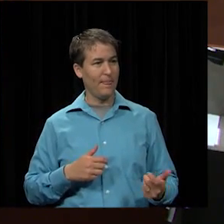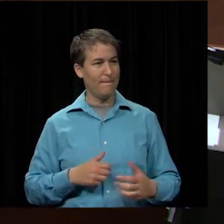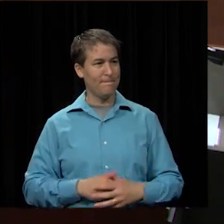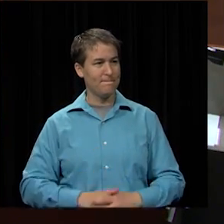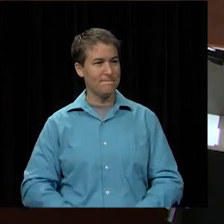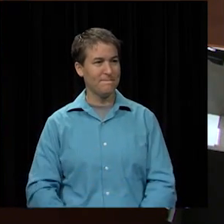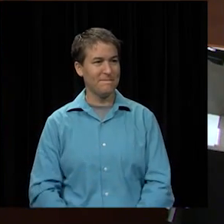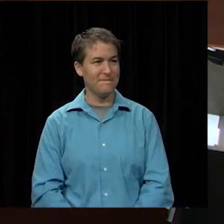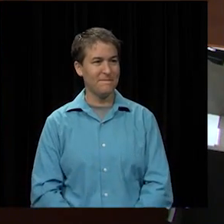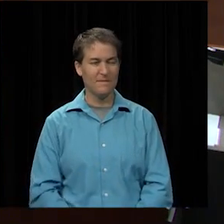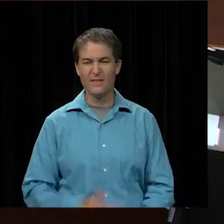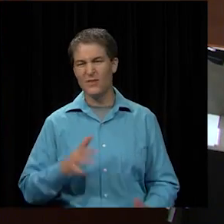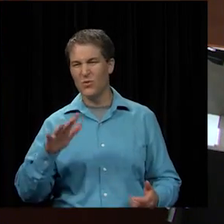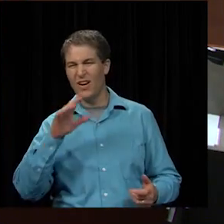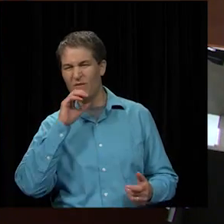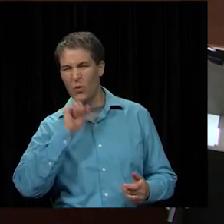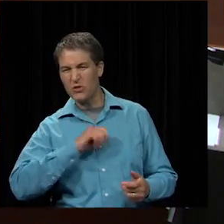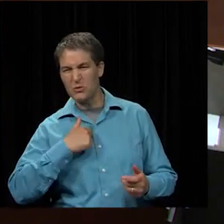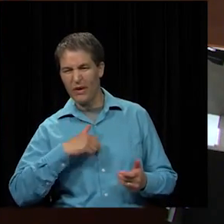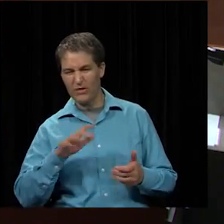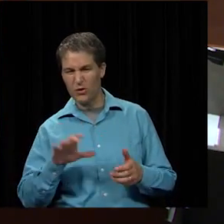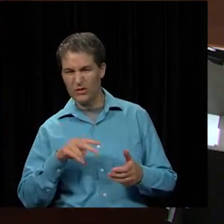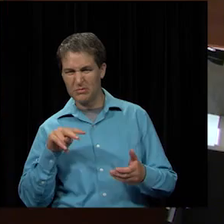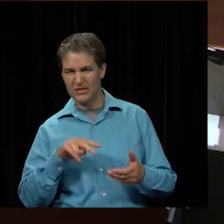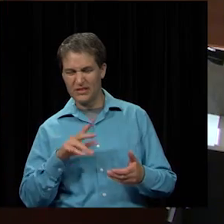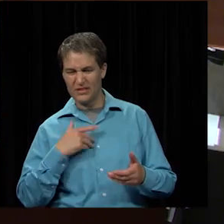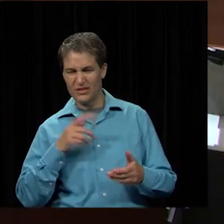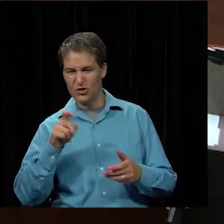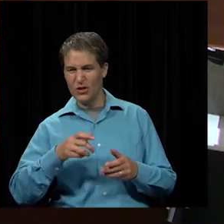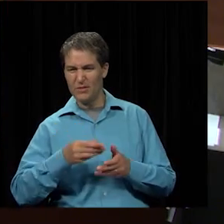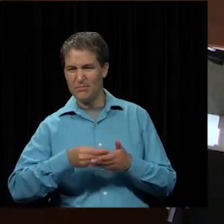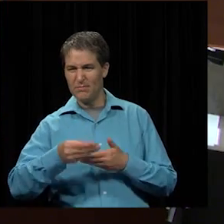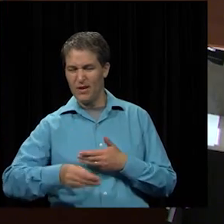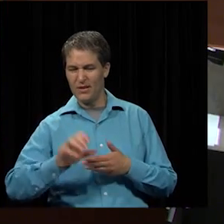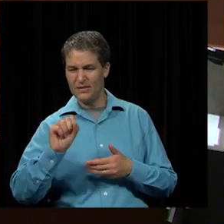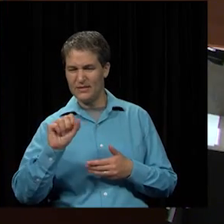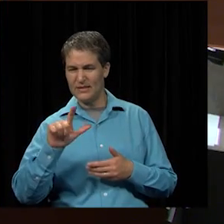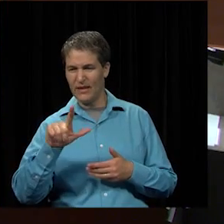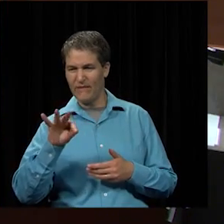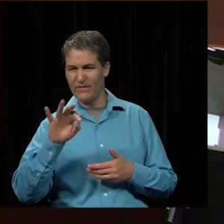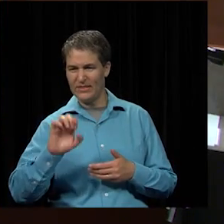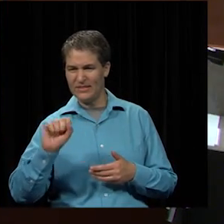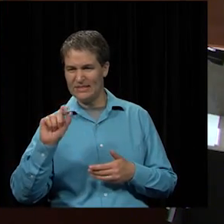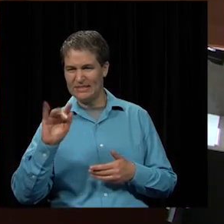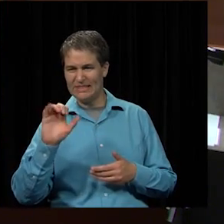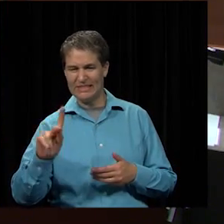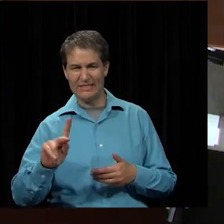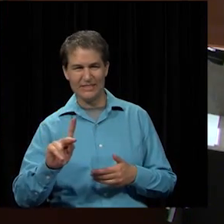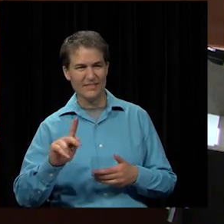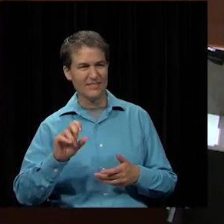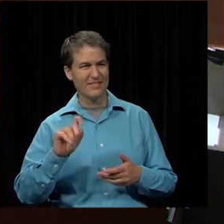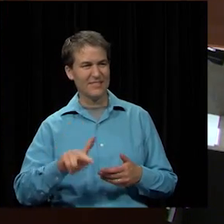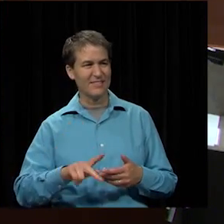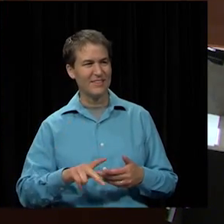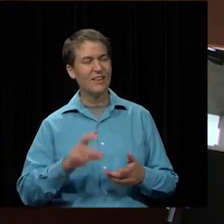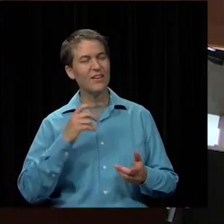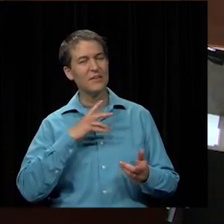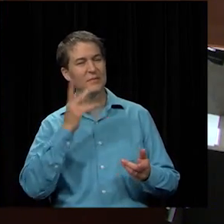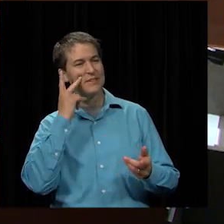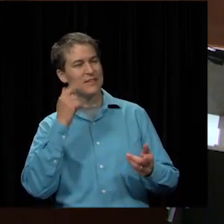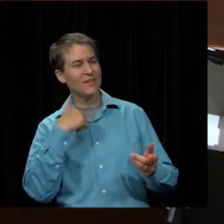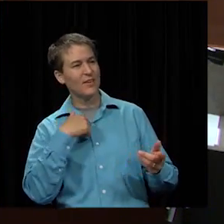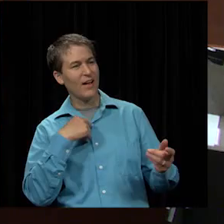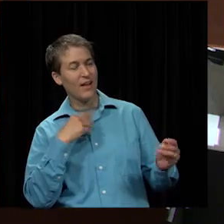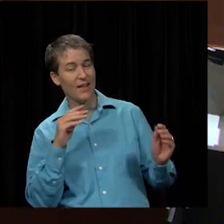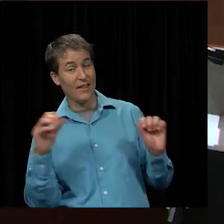We're kind of old, so we've got to do this. I should have brought a selfie signal. We are so proud of you. Okay, so let's see. Okay, folks,